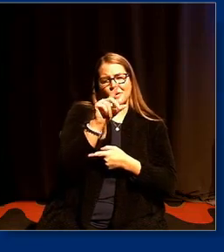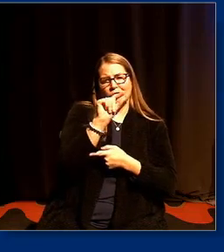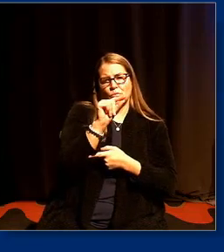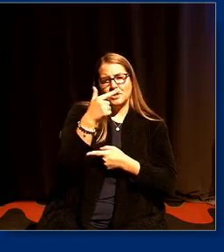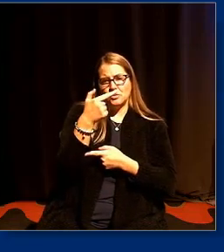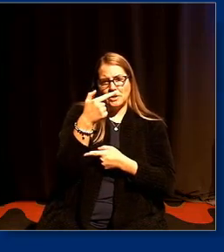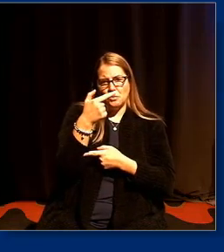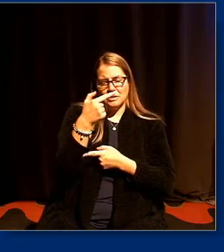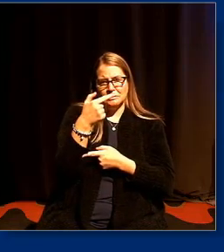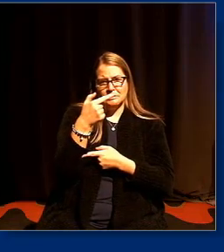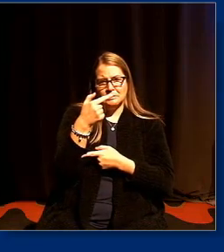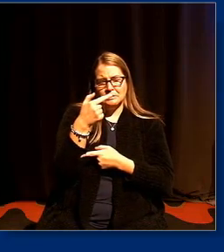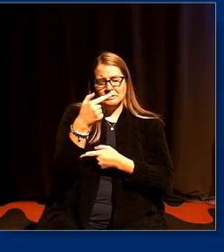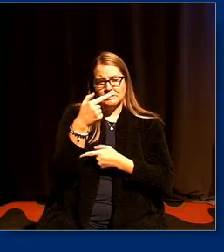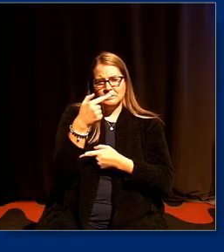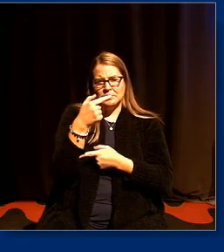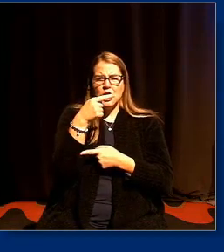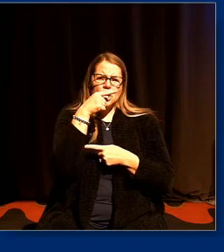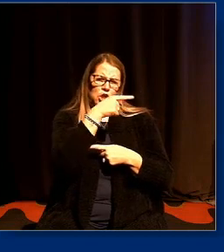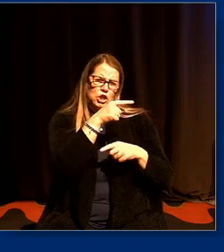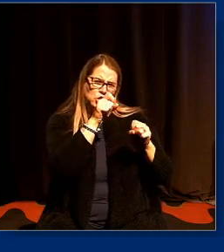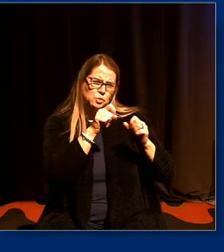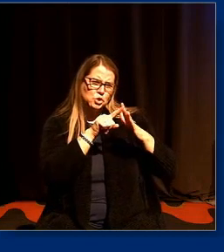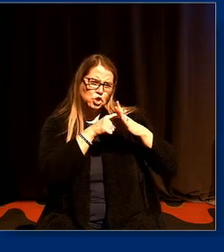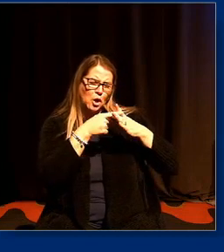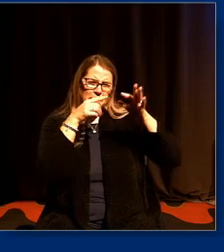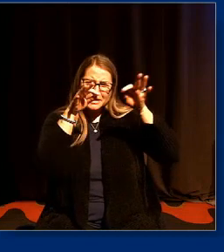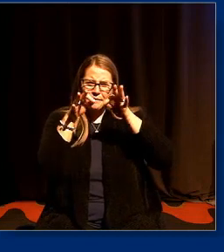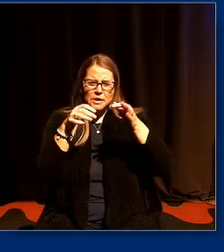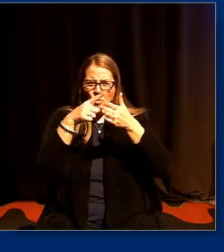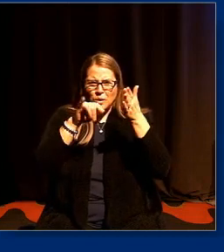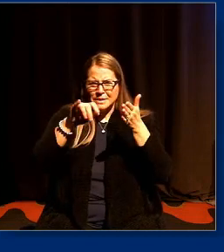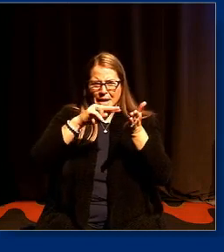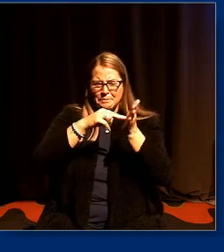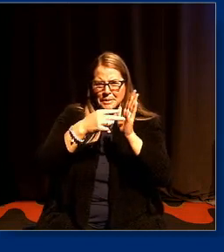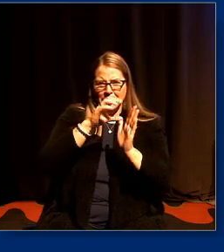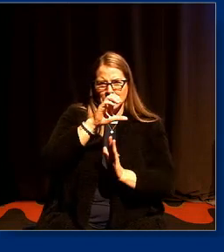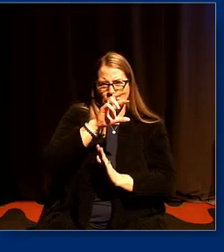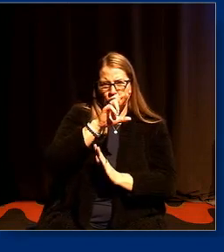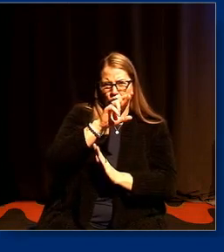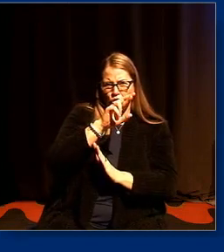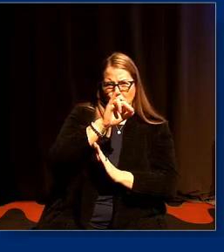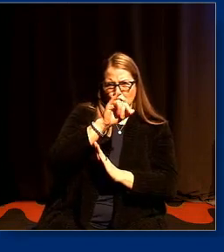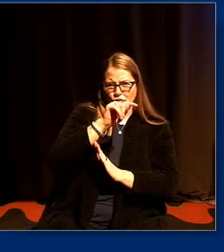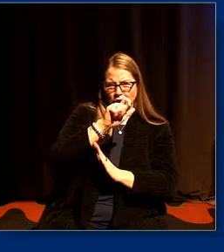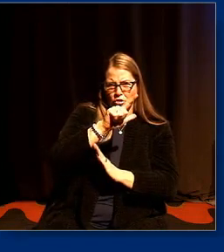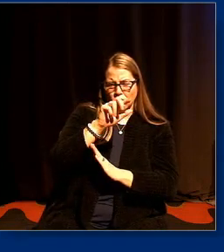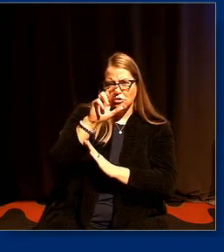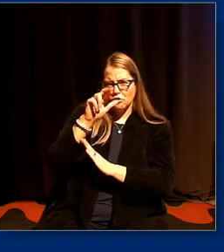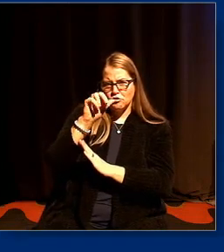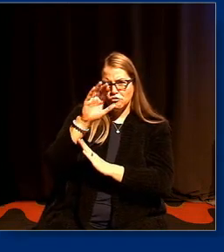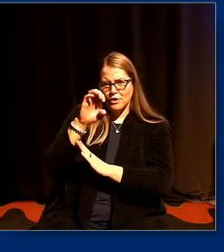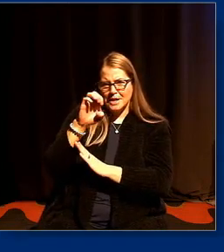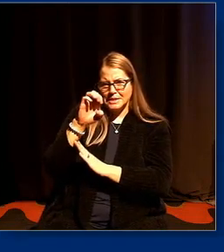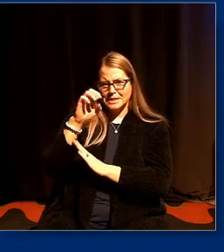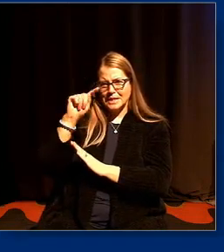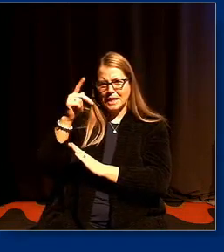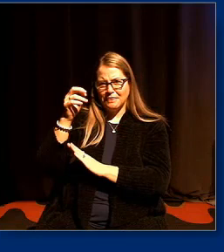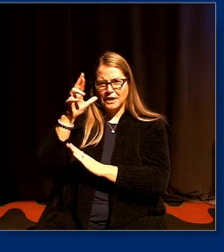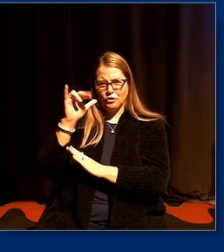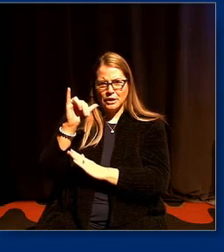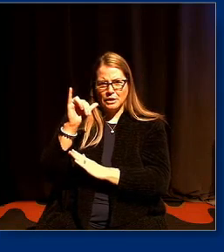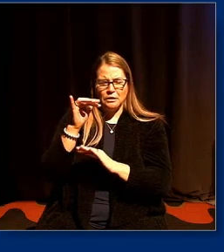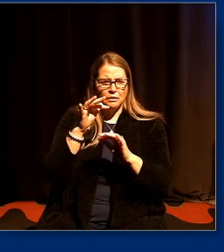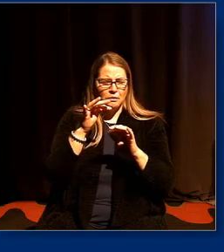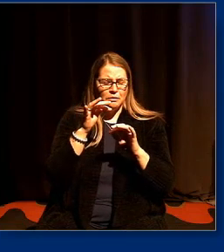could you please start by defining critical race theory and share a brief history of its origins